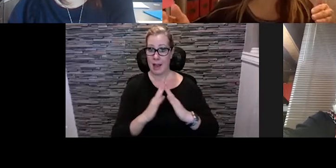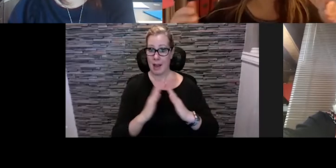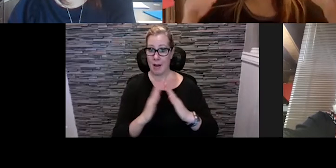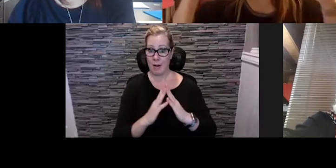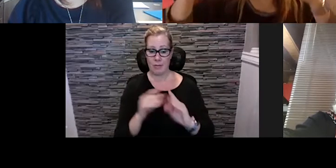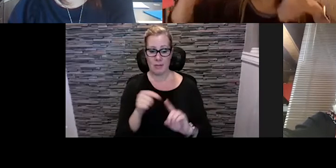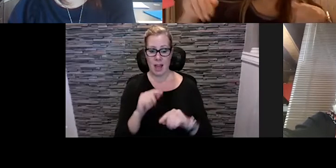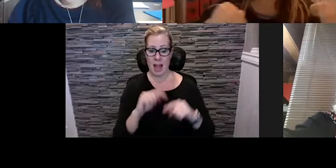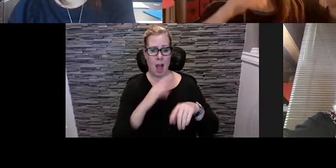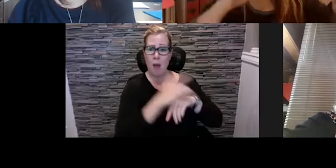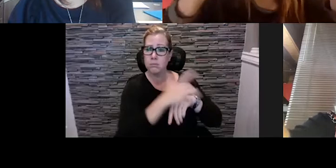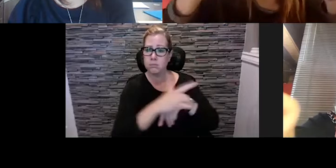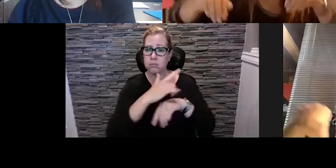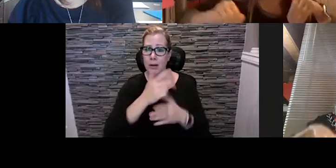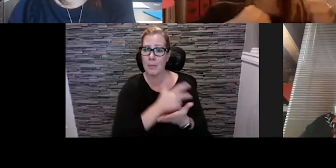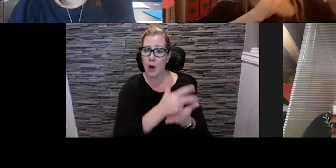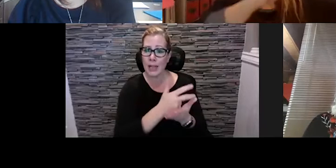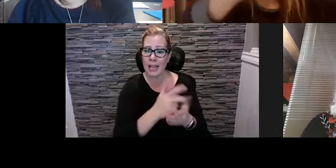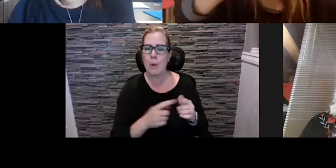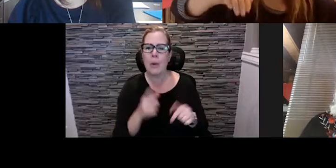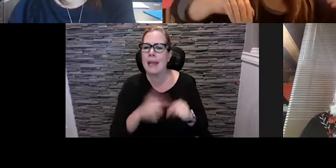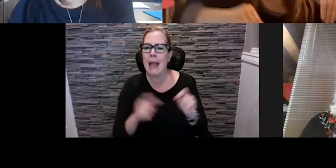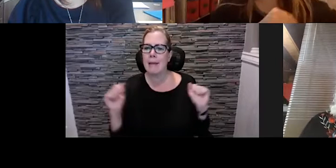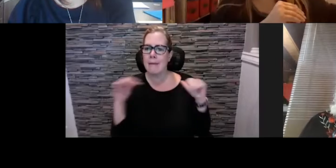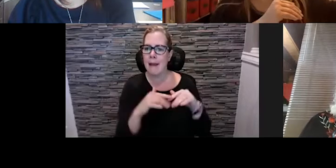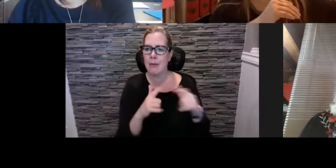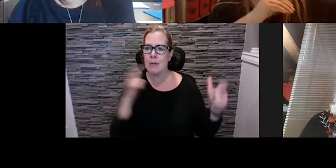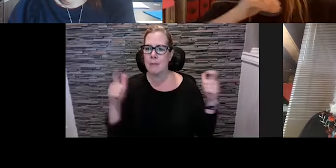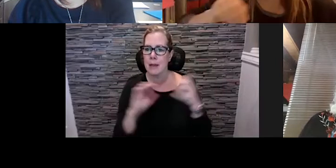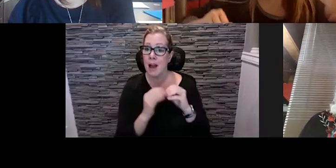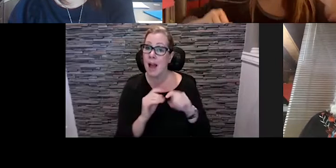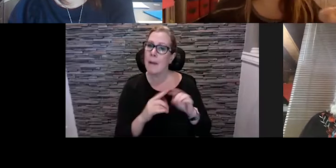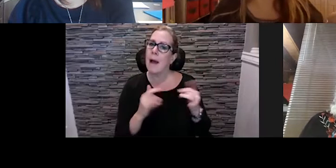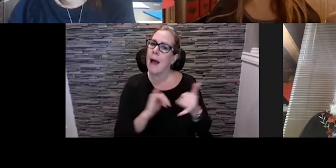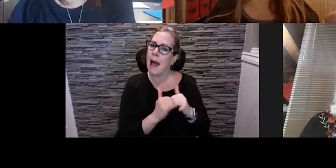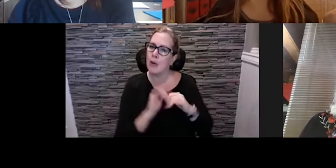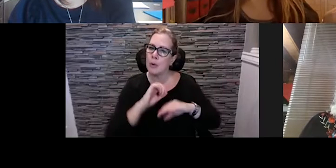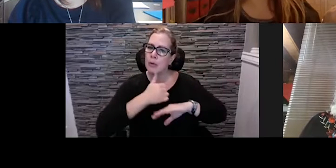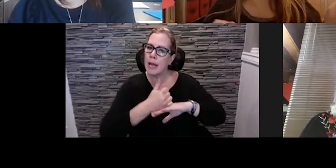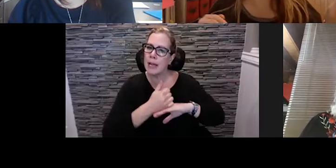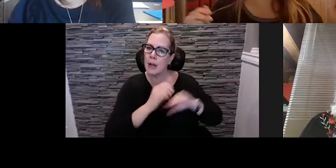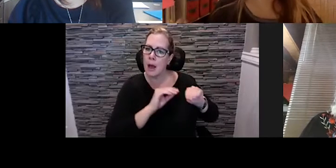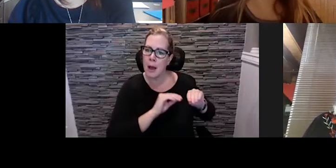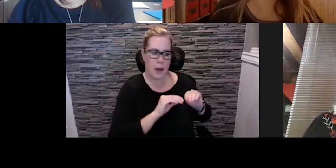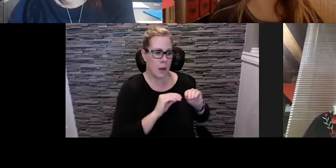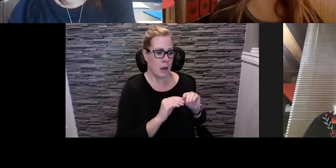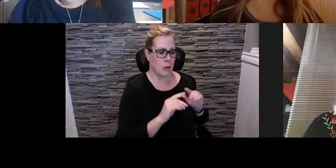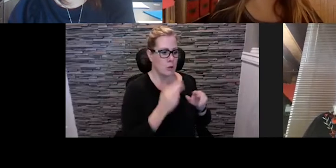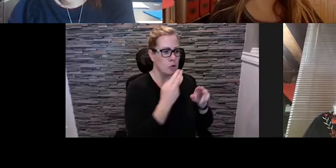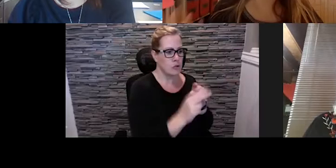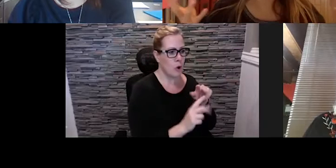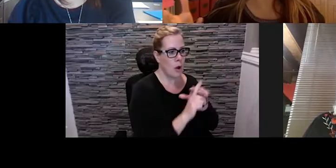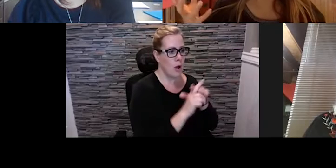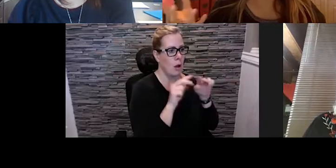numbers, then how do we create that kind of movement from place to place to experience these